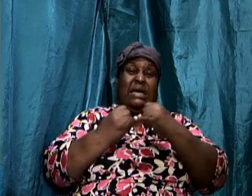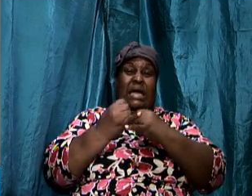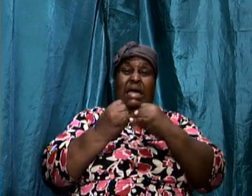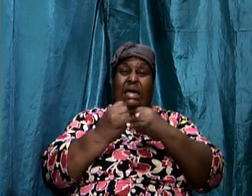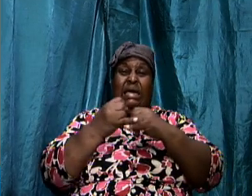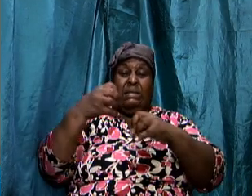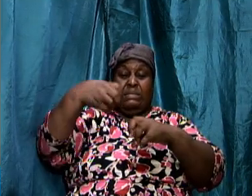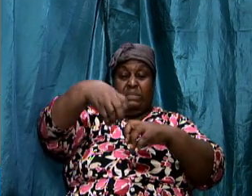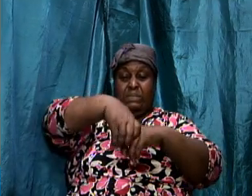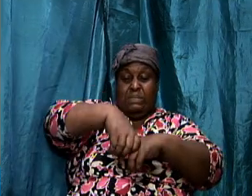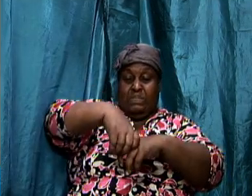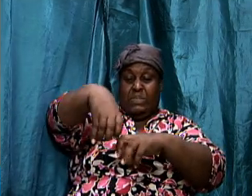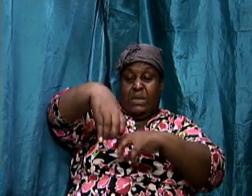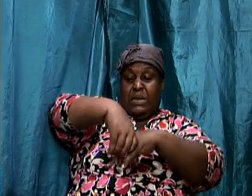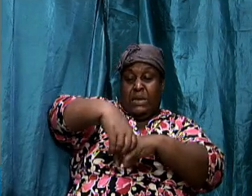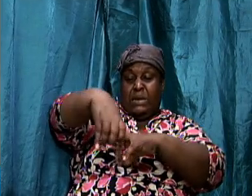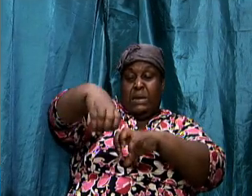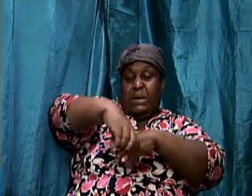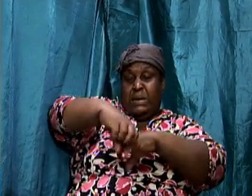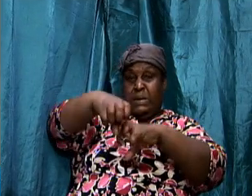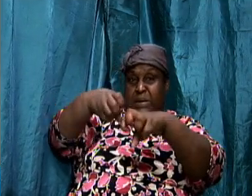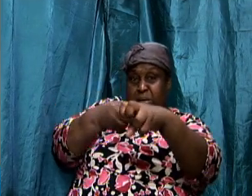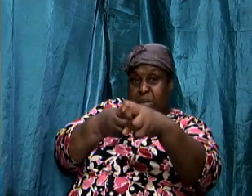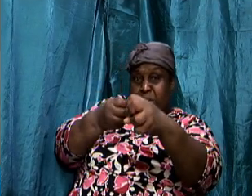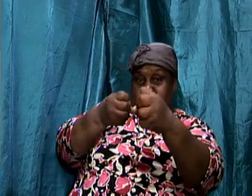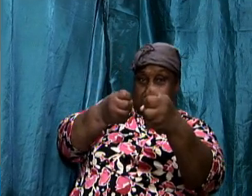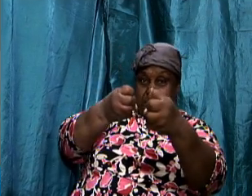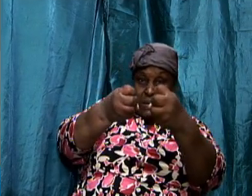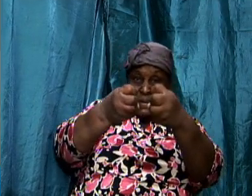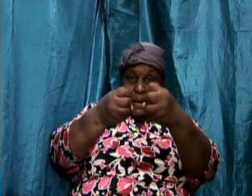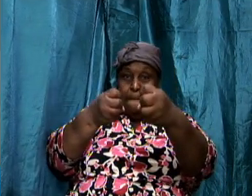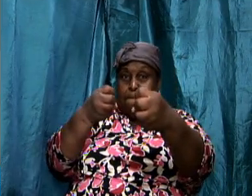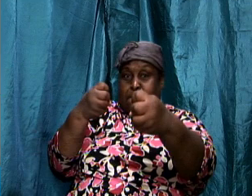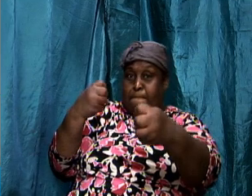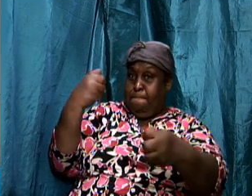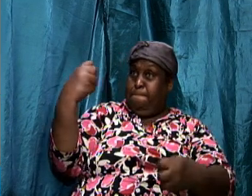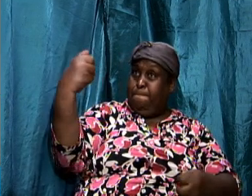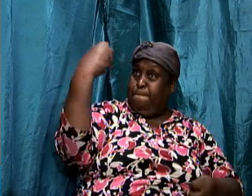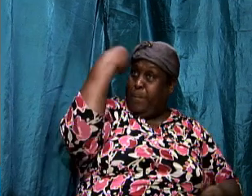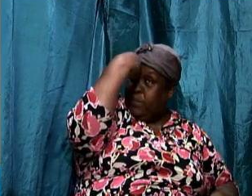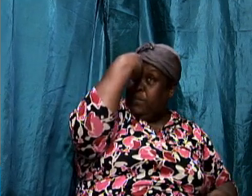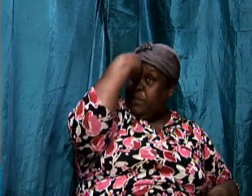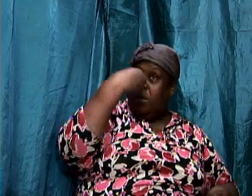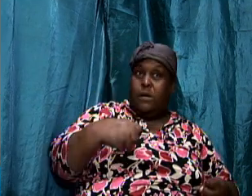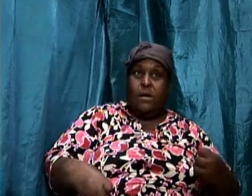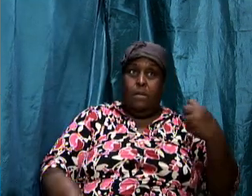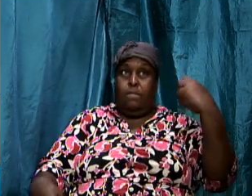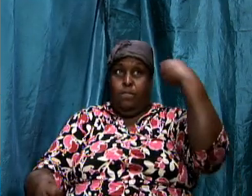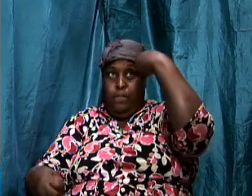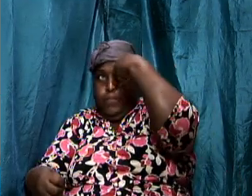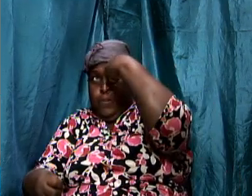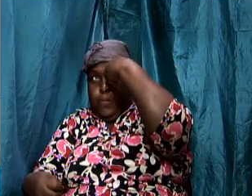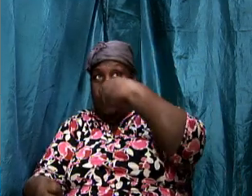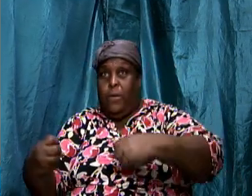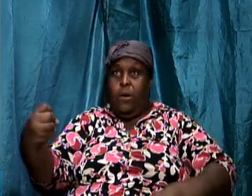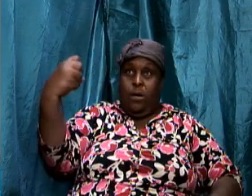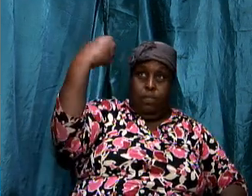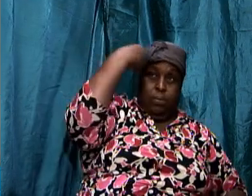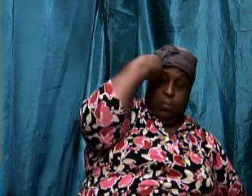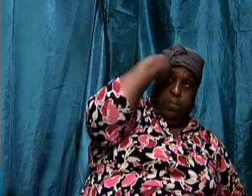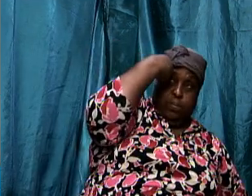the knuckles with spikes interspersed and they will box at each other and they will